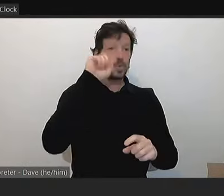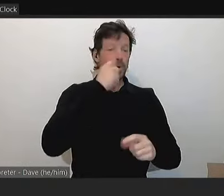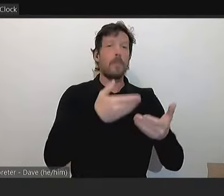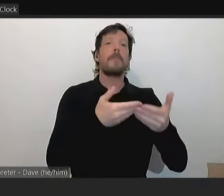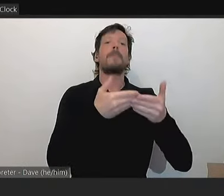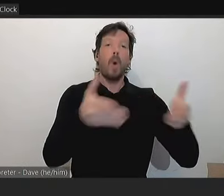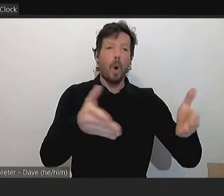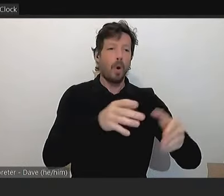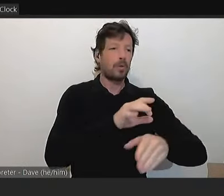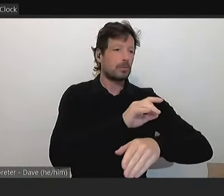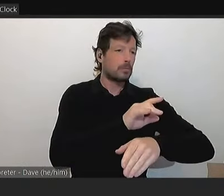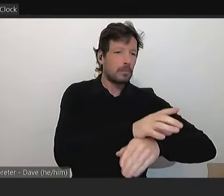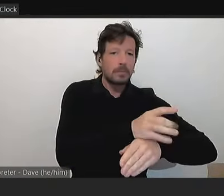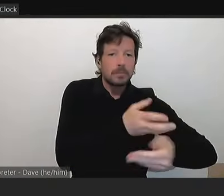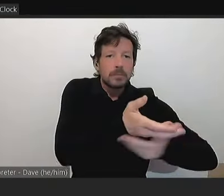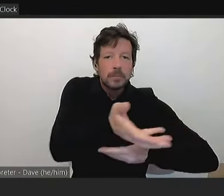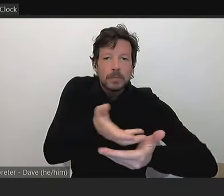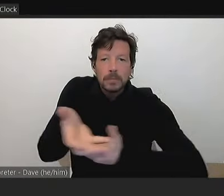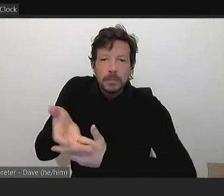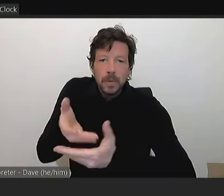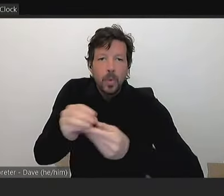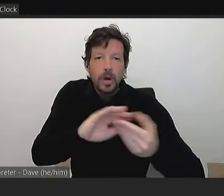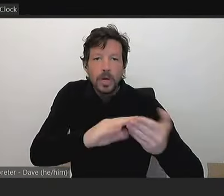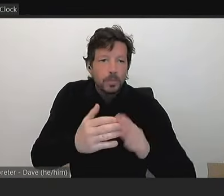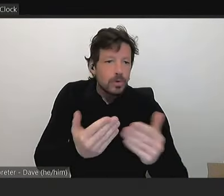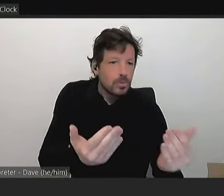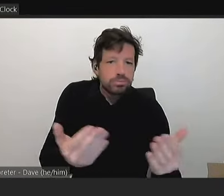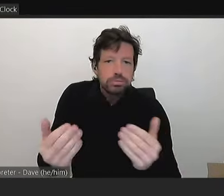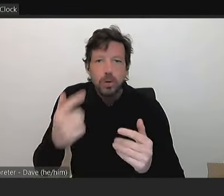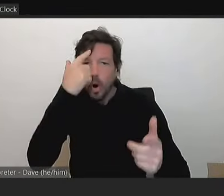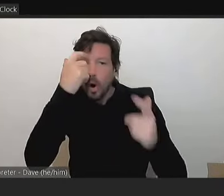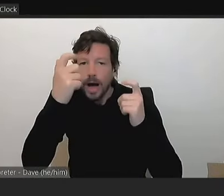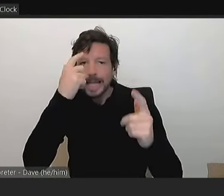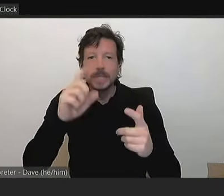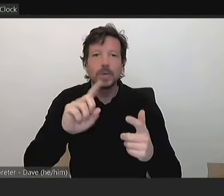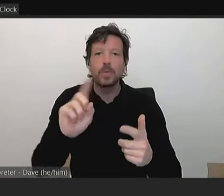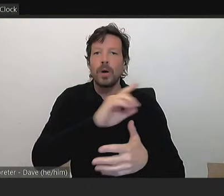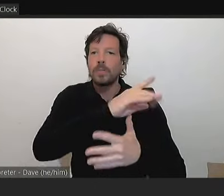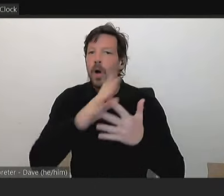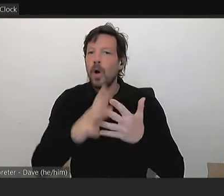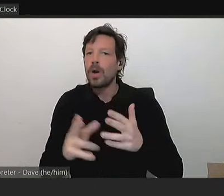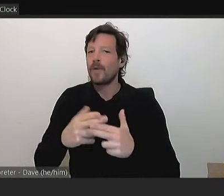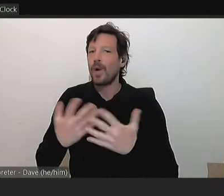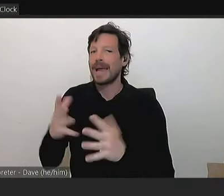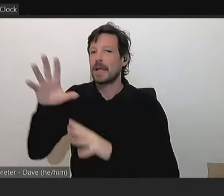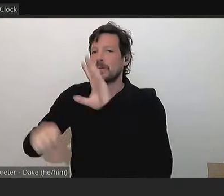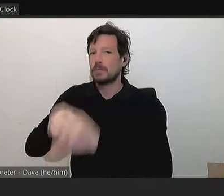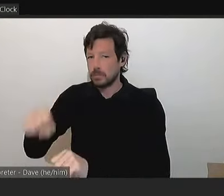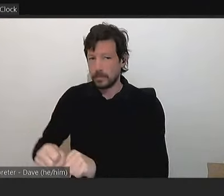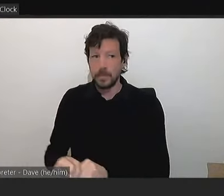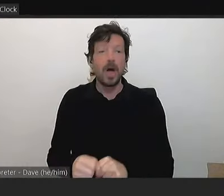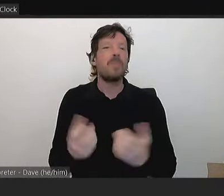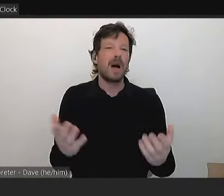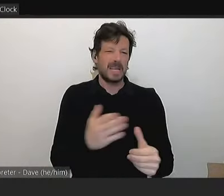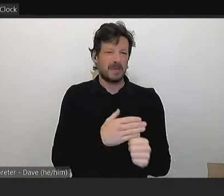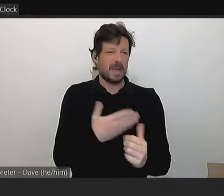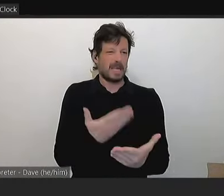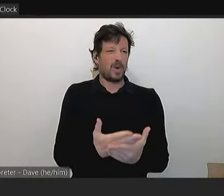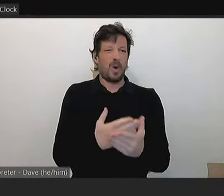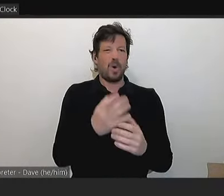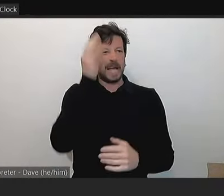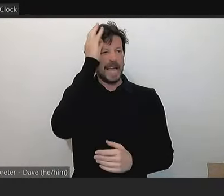to understand community ideas and priorities for any potential redevelopment, but that is subject to Council's decision tonight.